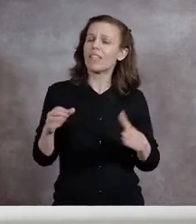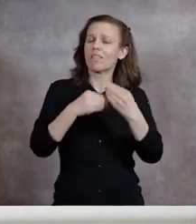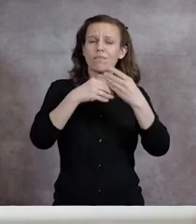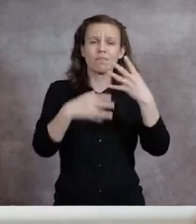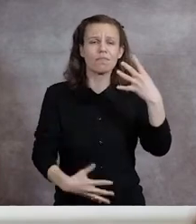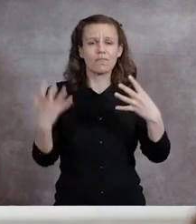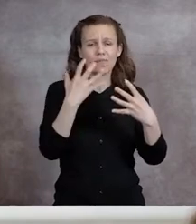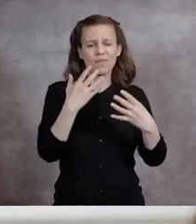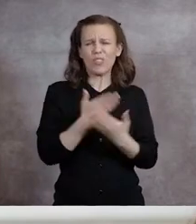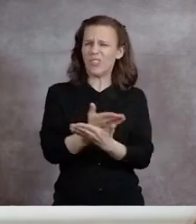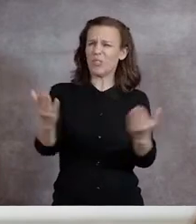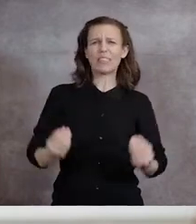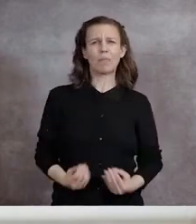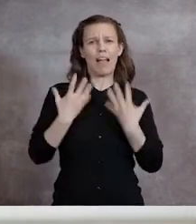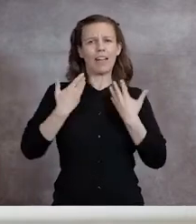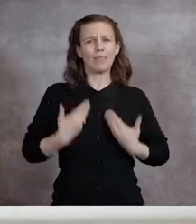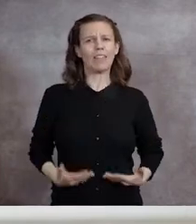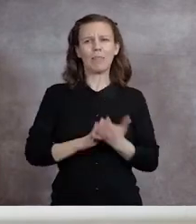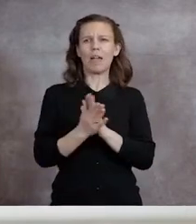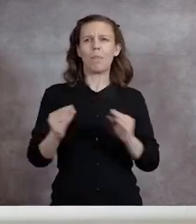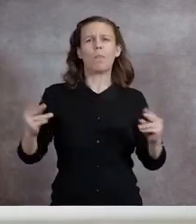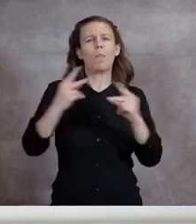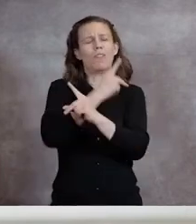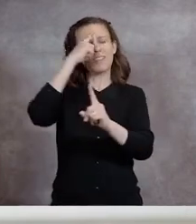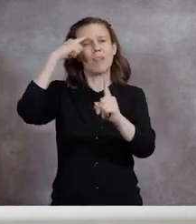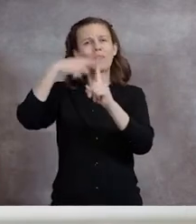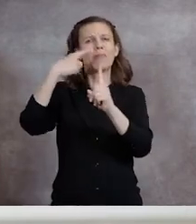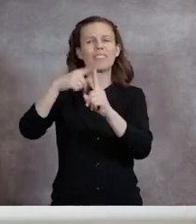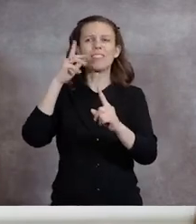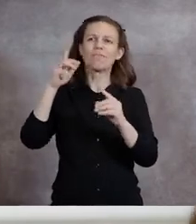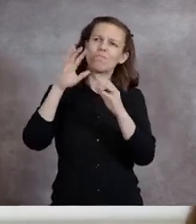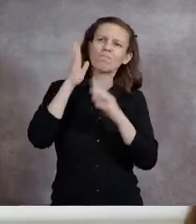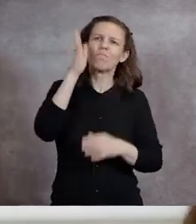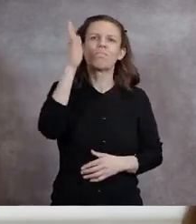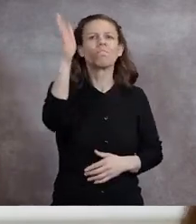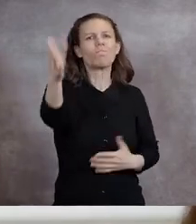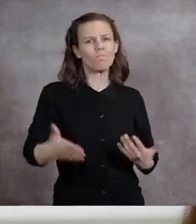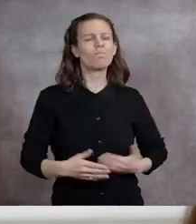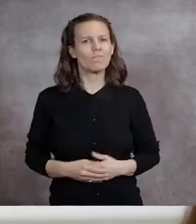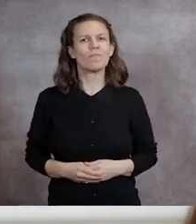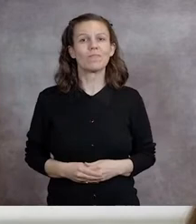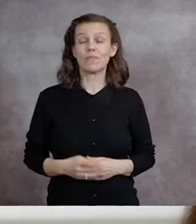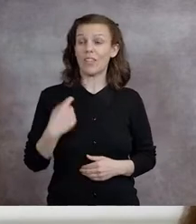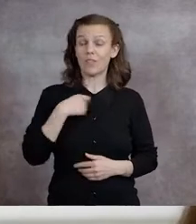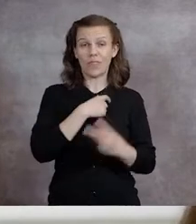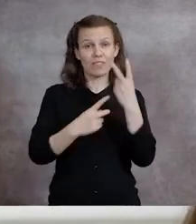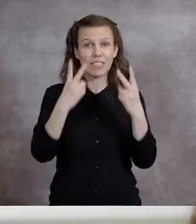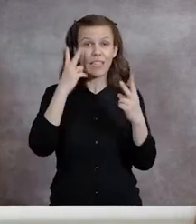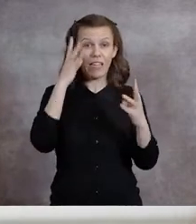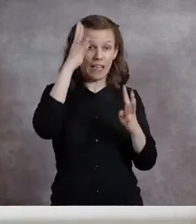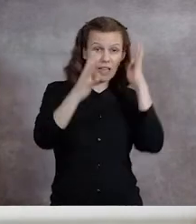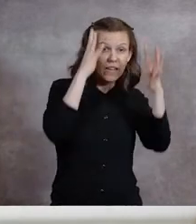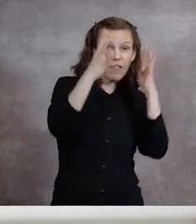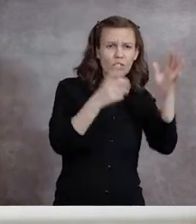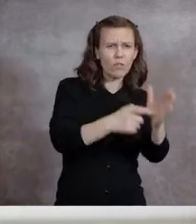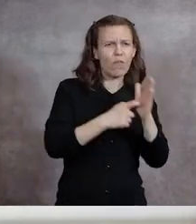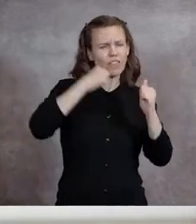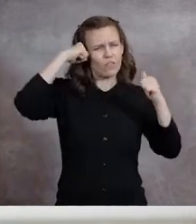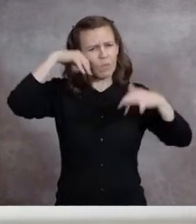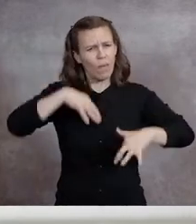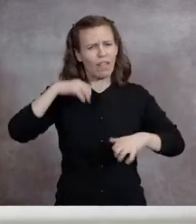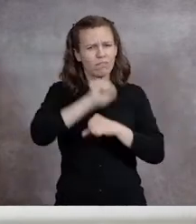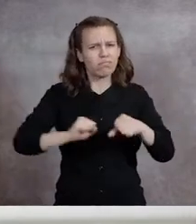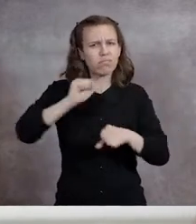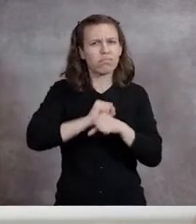you all have inspired me to be even more optimistic about our future than before. As we've seen, innovation requires